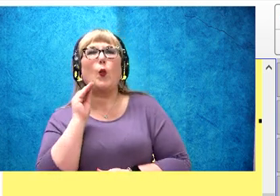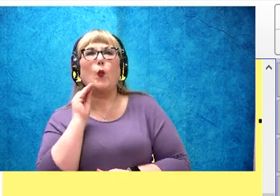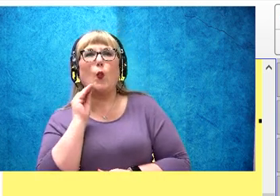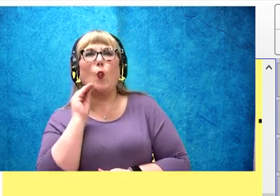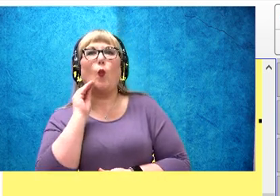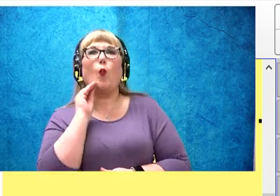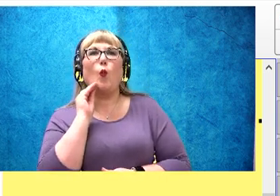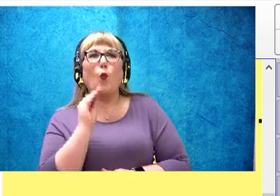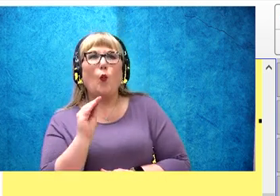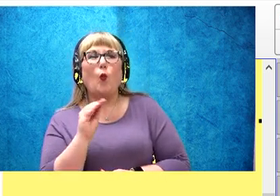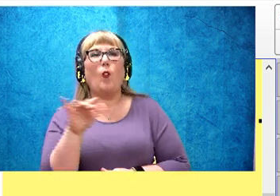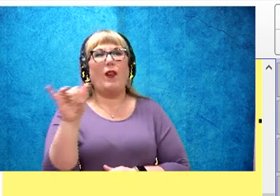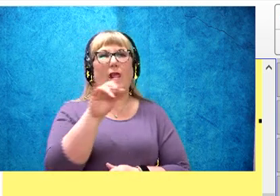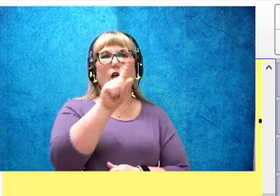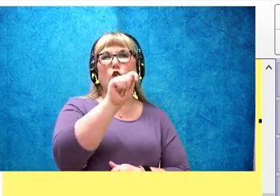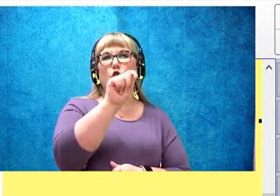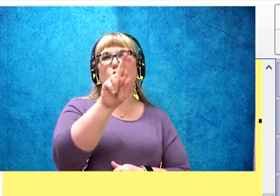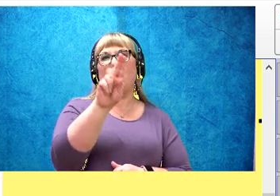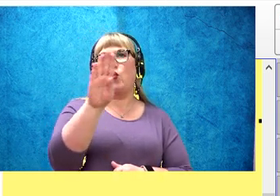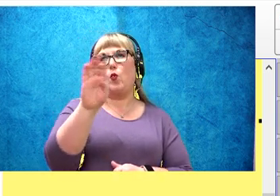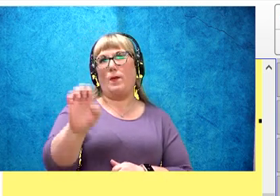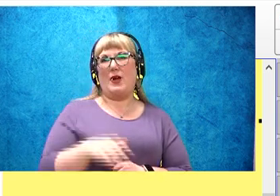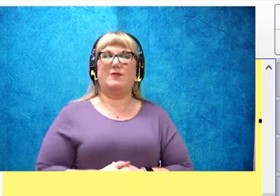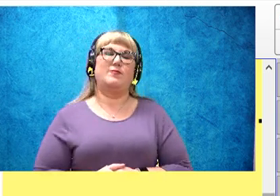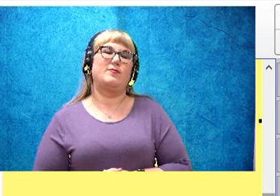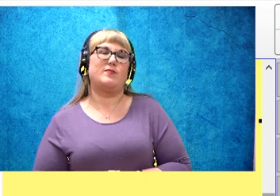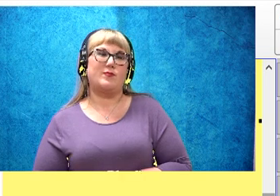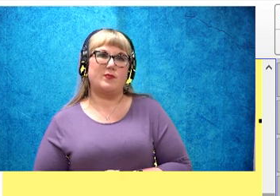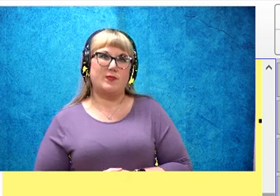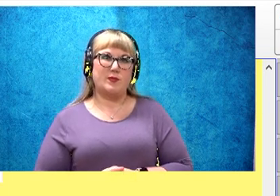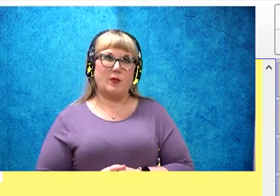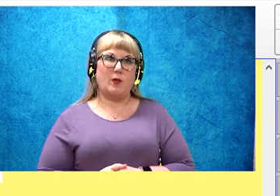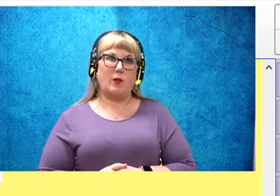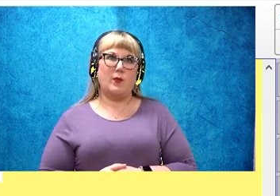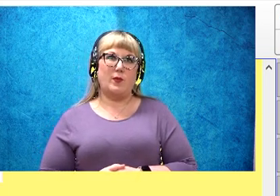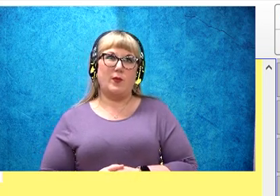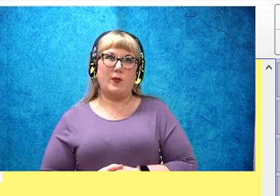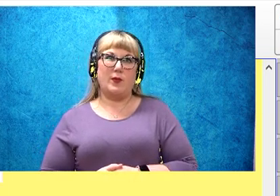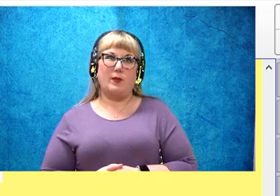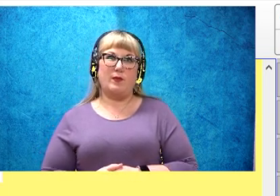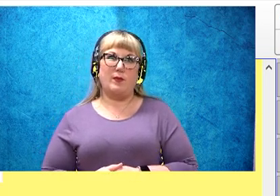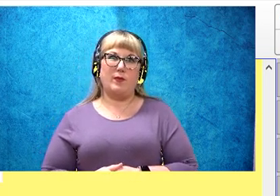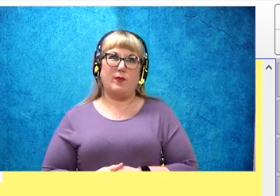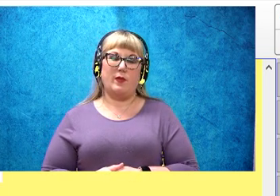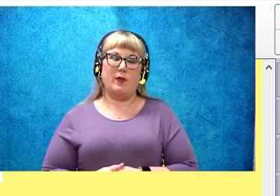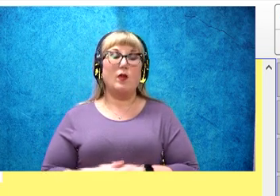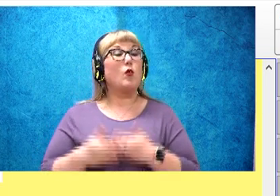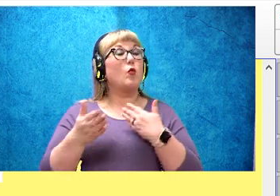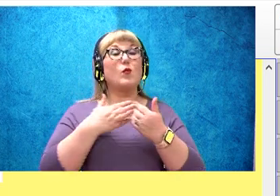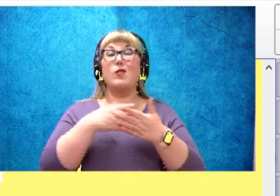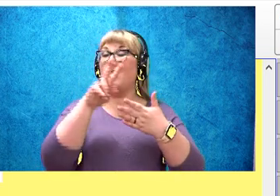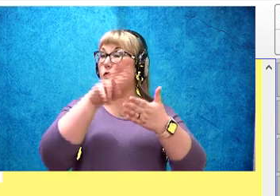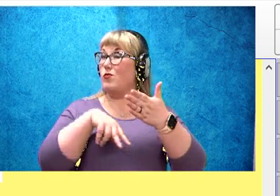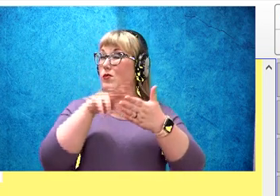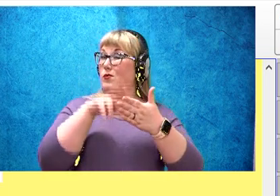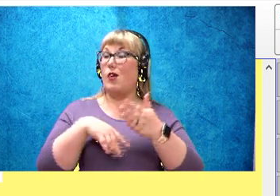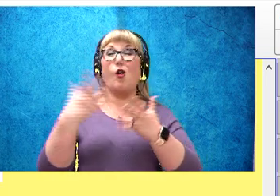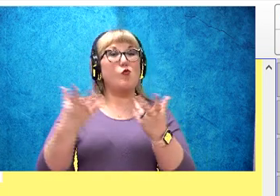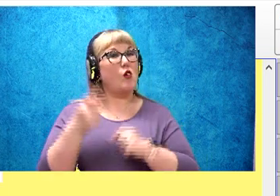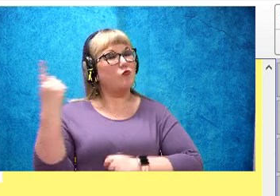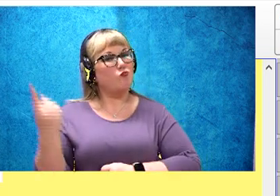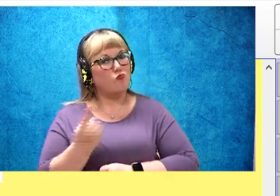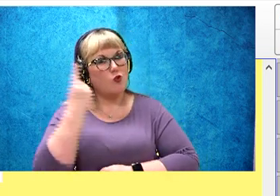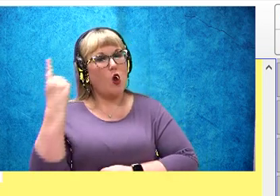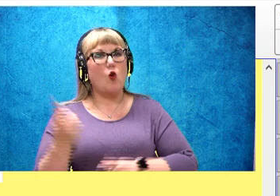in tube. Let's read some words with Magic E and U. Whenever we're reading, I want you to always